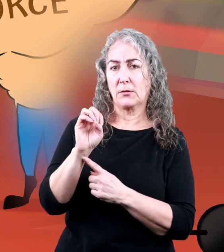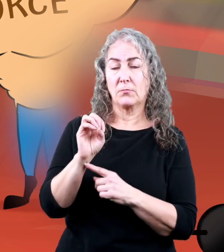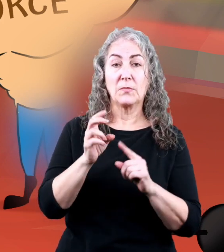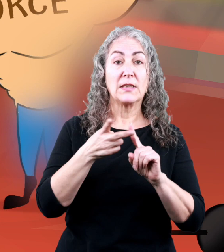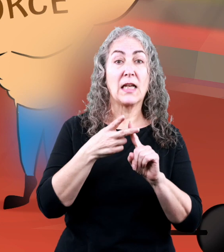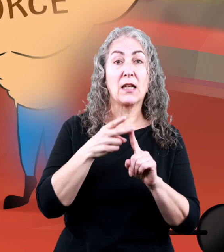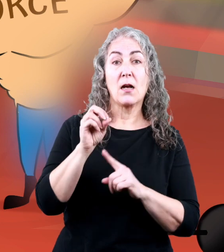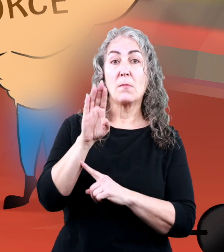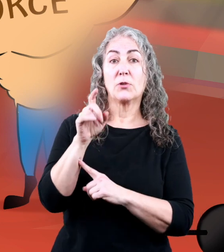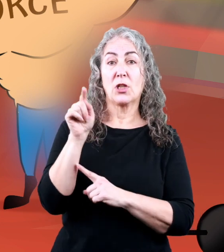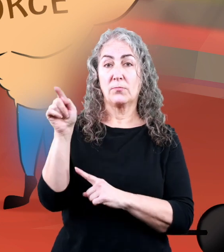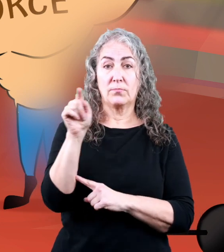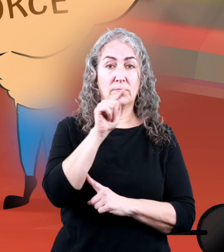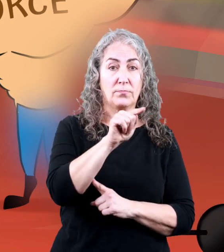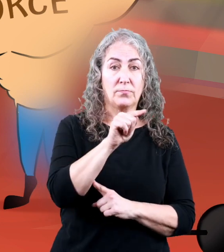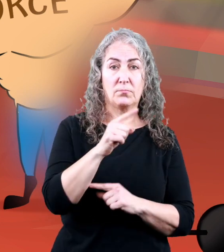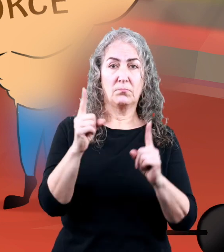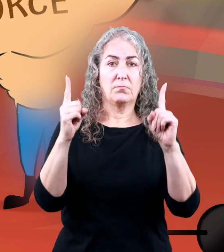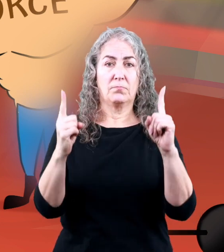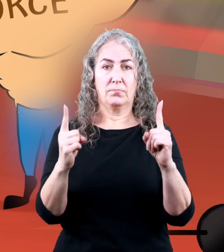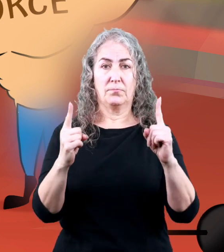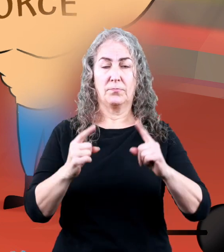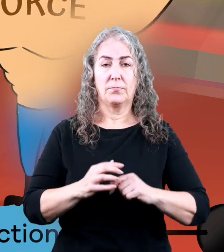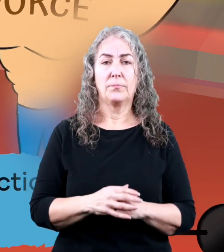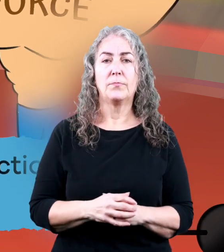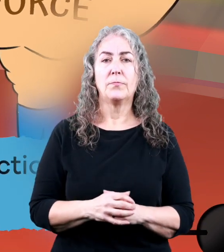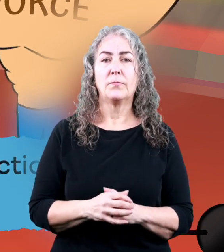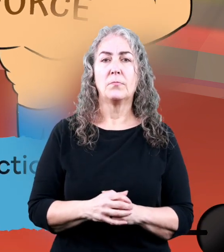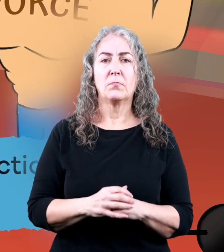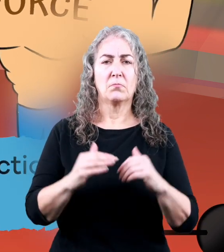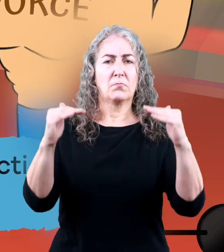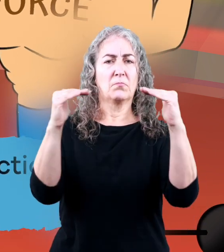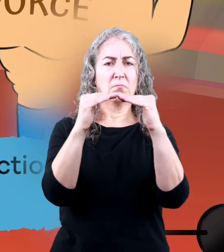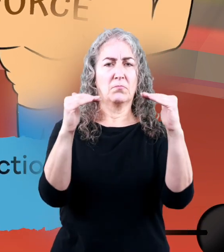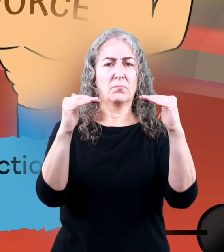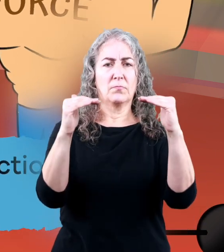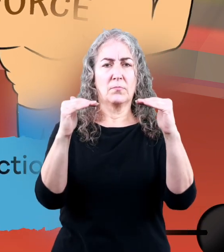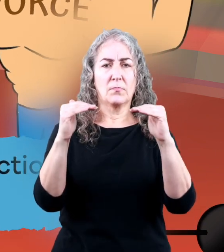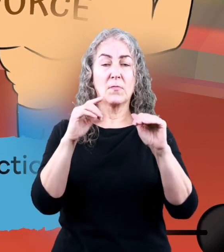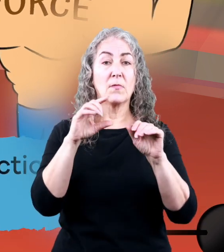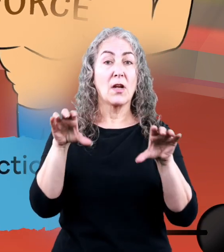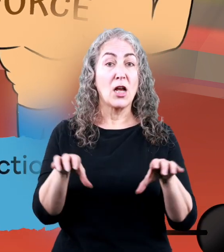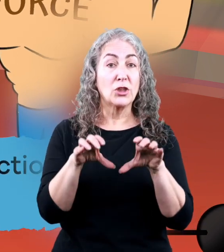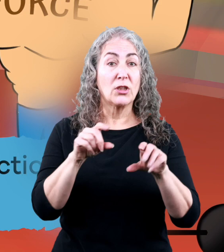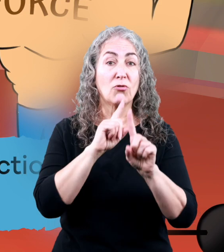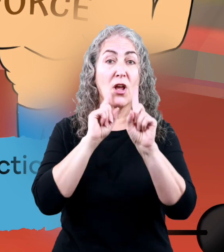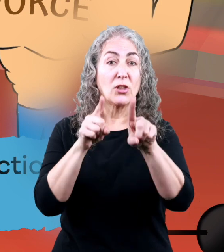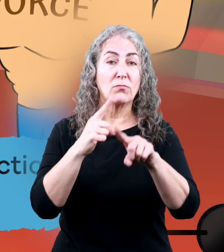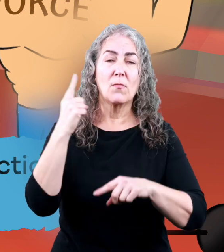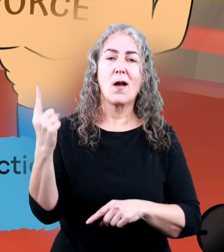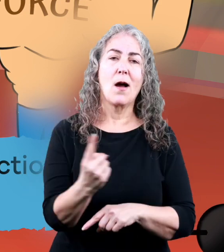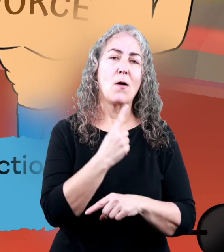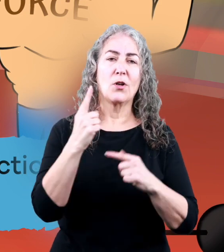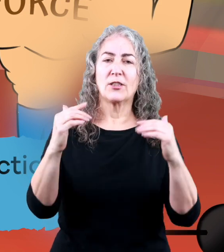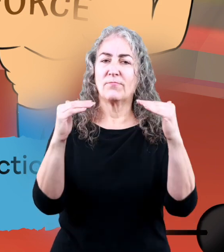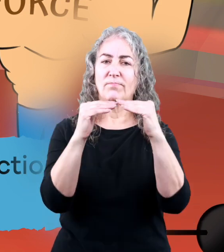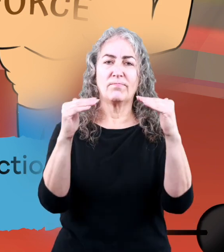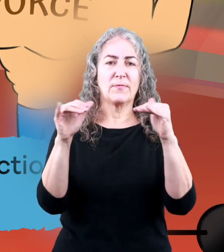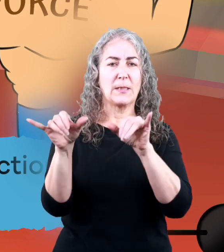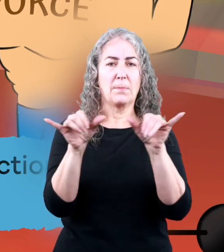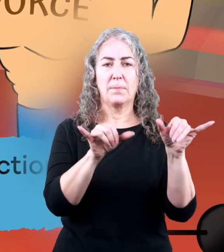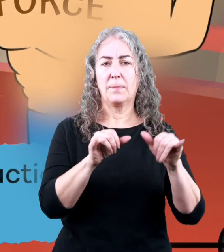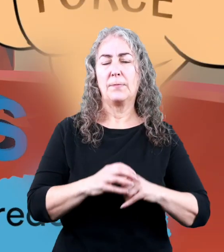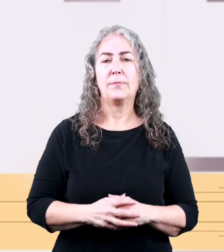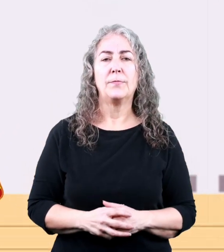on the second object. In other words, the forces of action and reaction are always